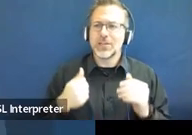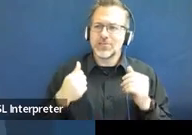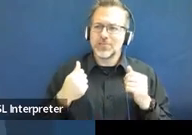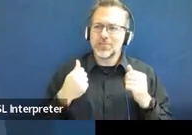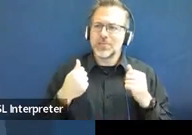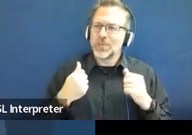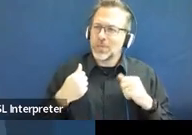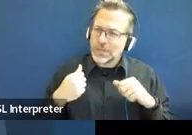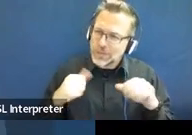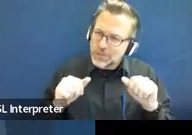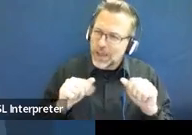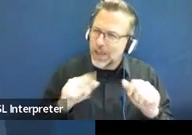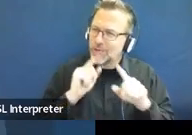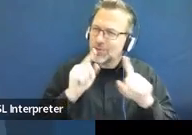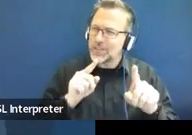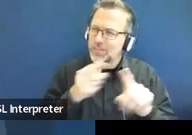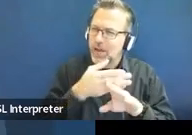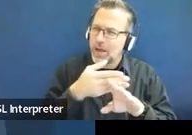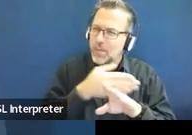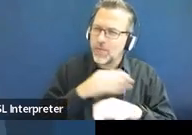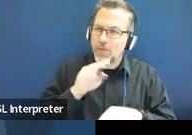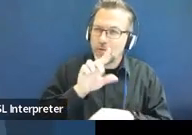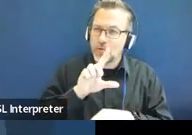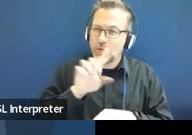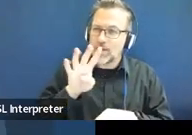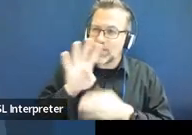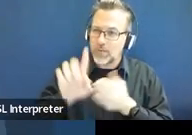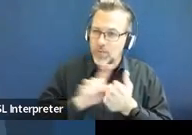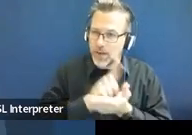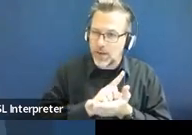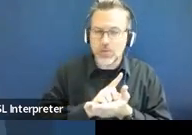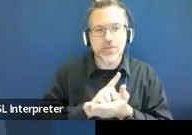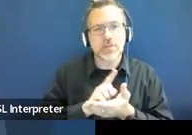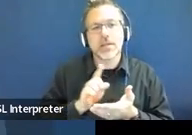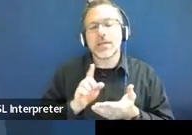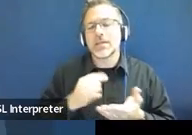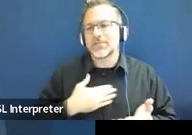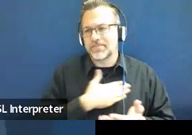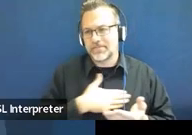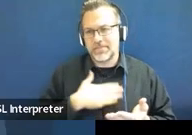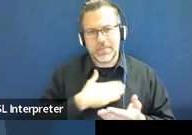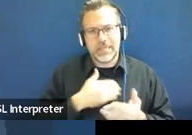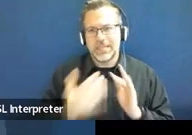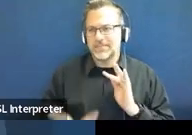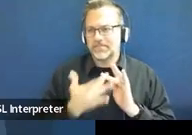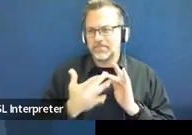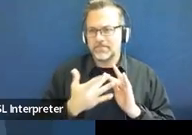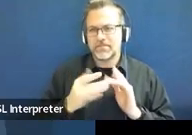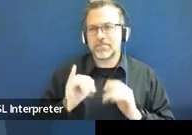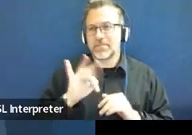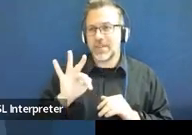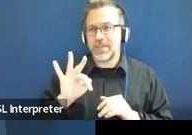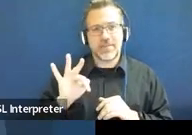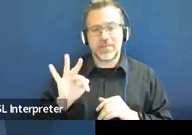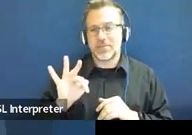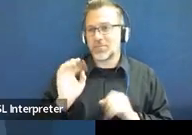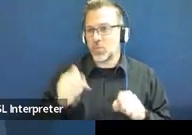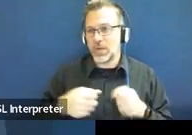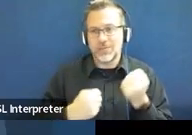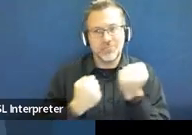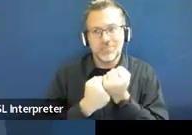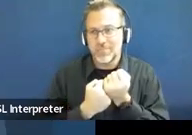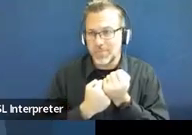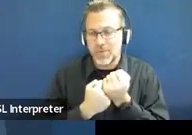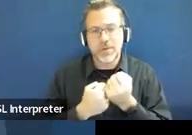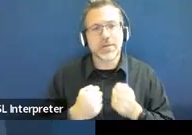tight 24-hour turnaround in response to questions, so please feel free to reach out to us if there's anything that we can support you with.